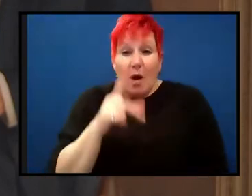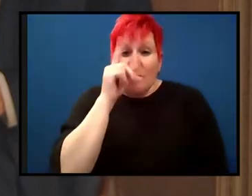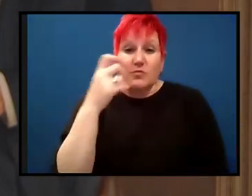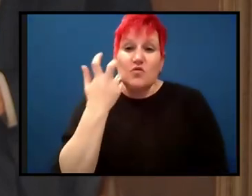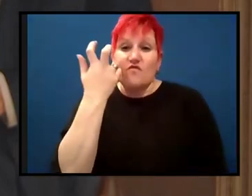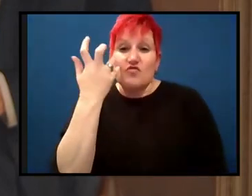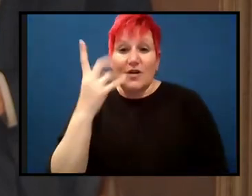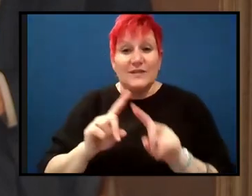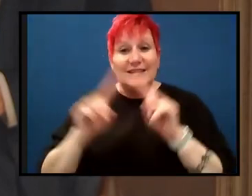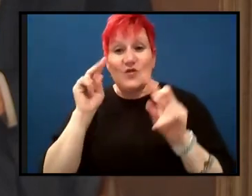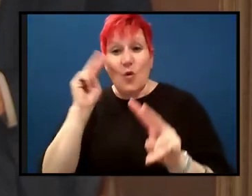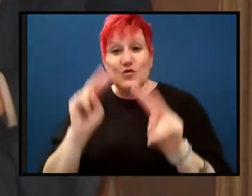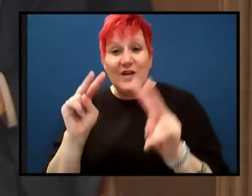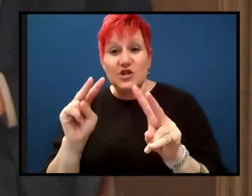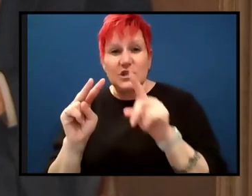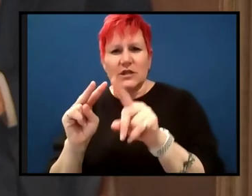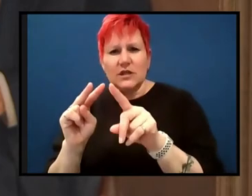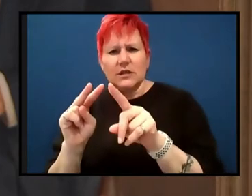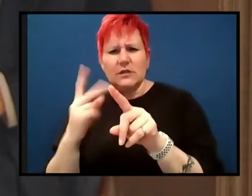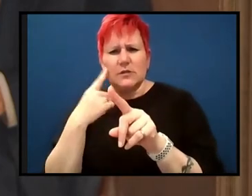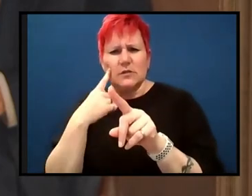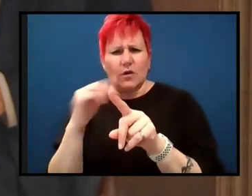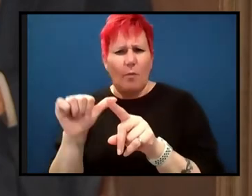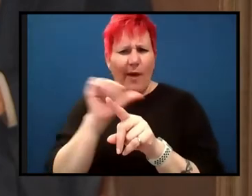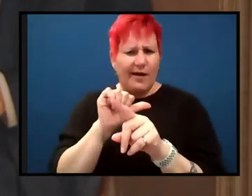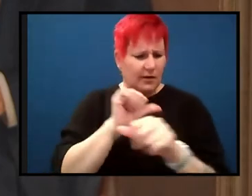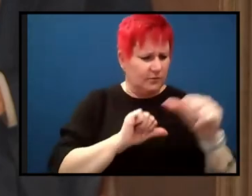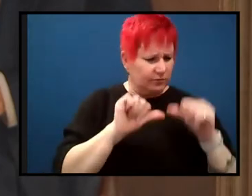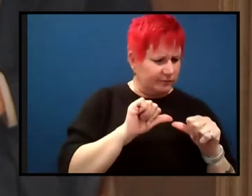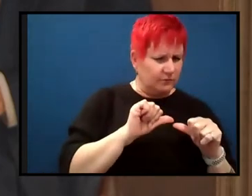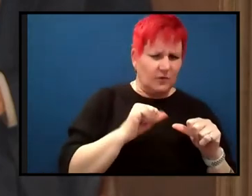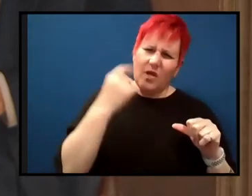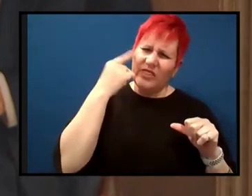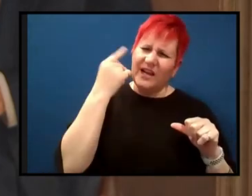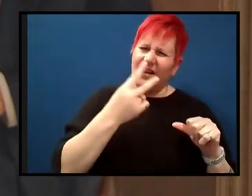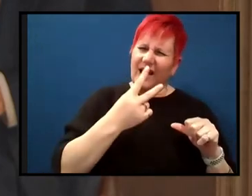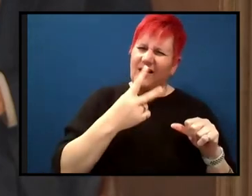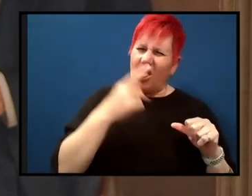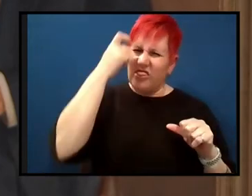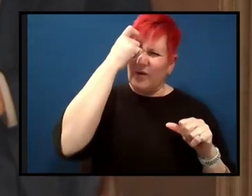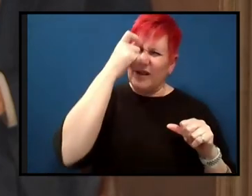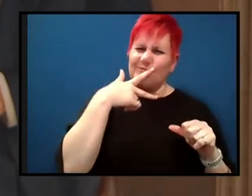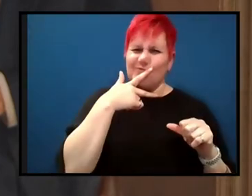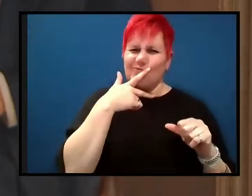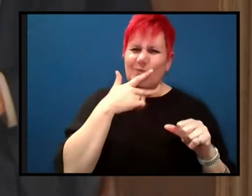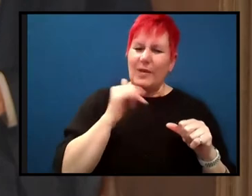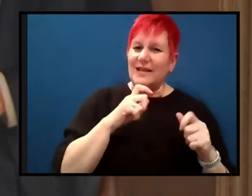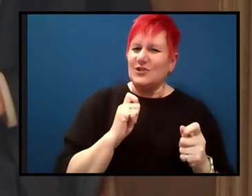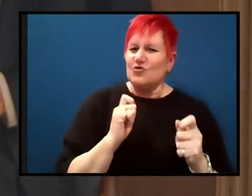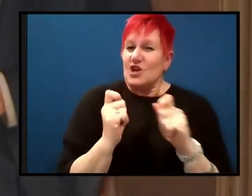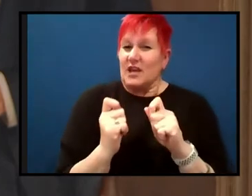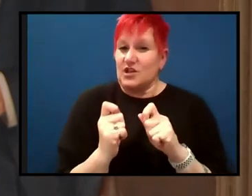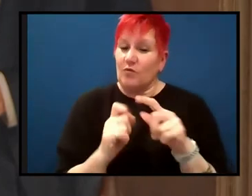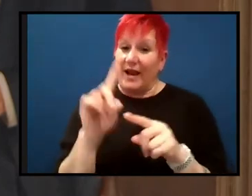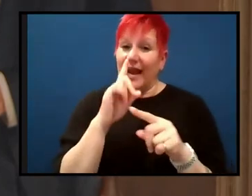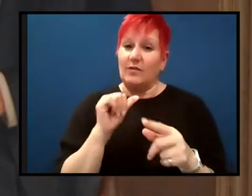along that will make us rethink that theory. We always have to keep in mind that it's the best thing that, that, that exists today, and we have